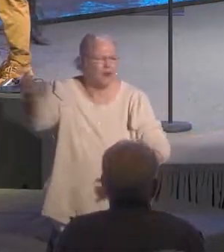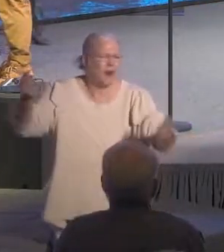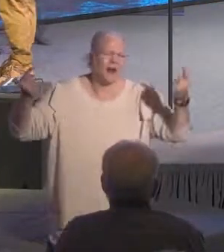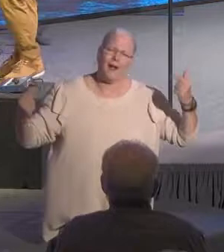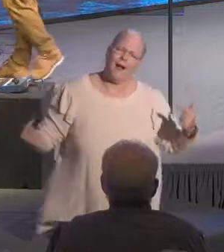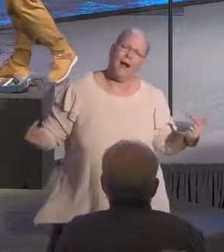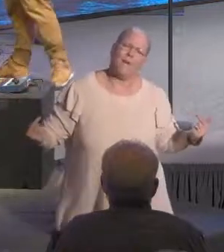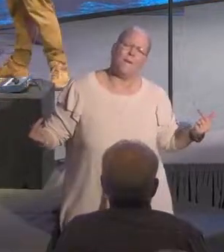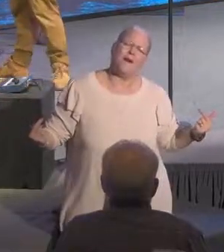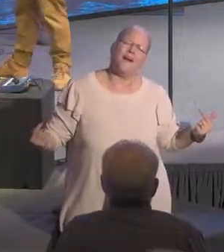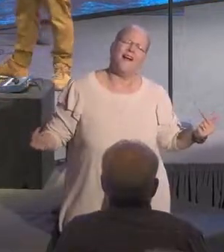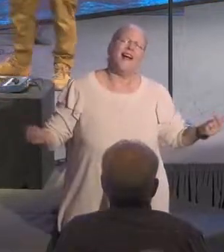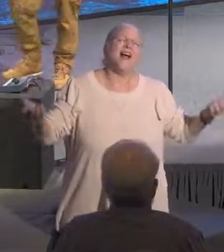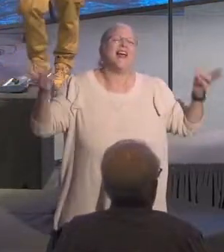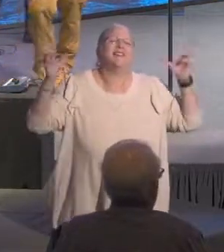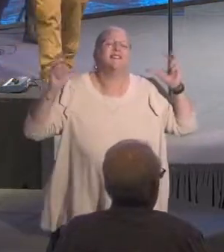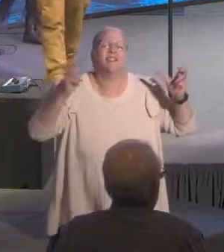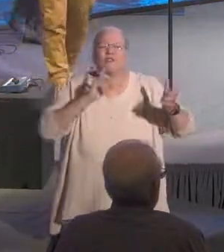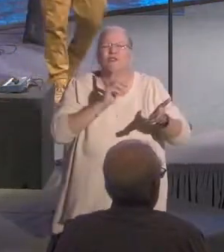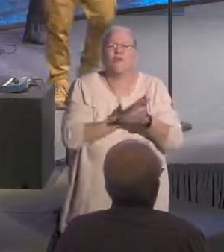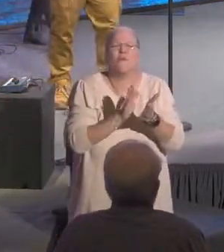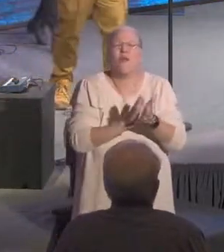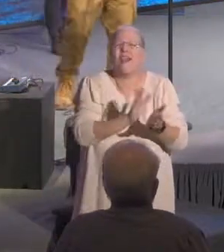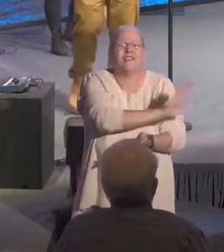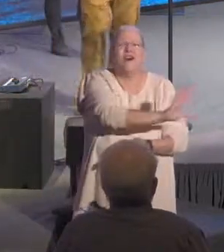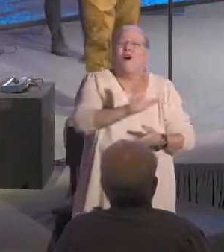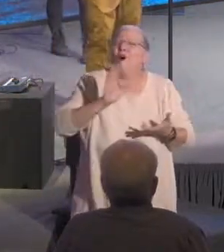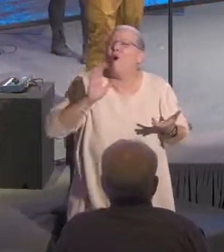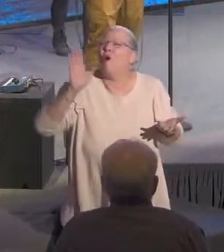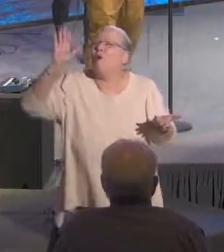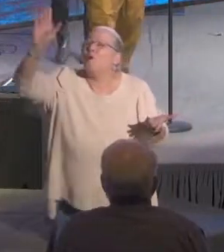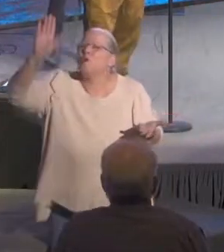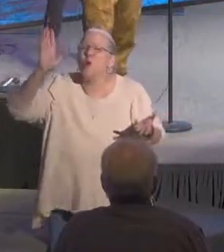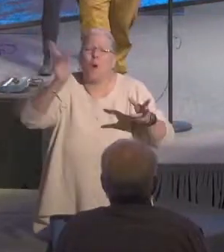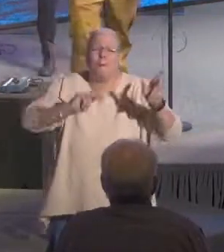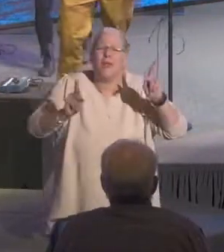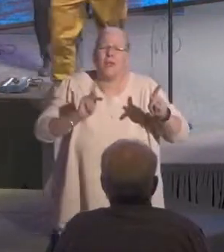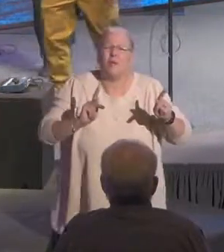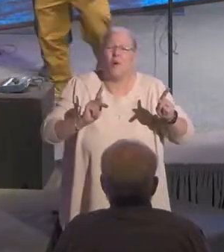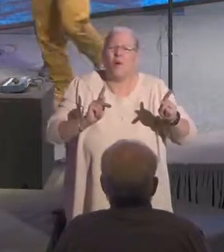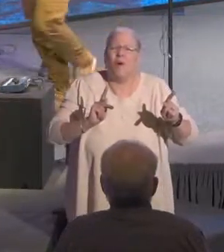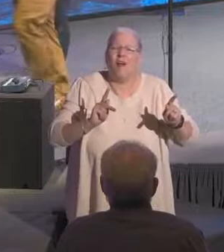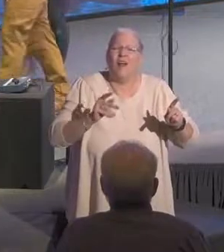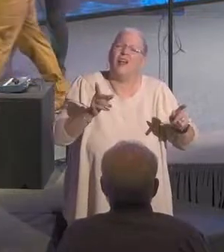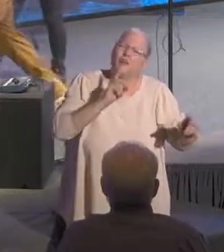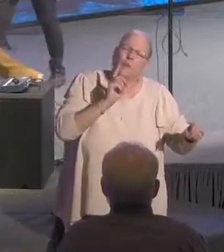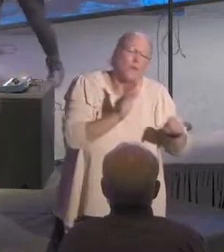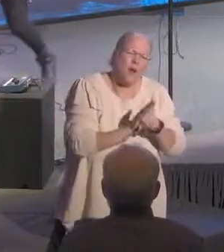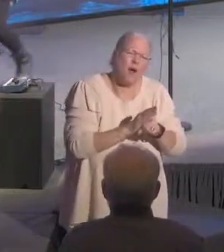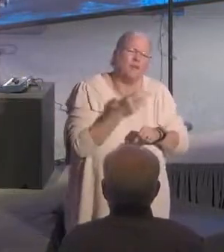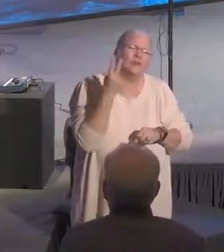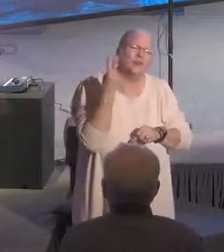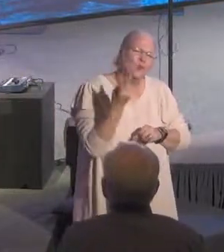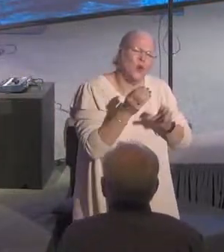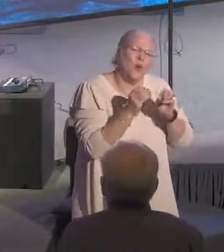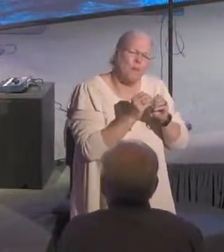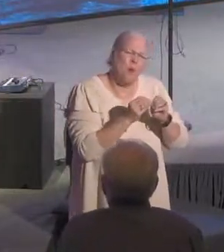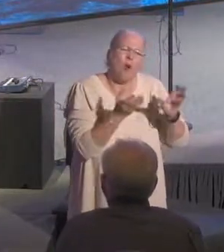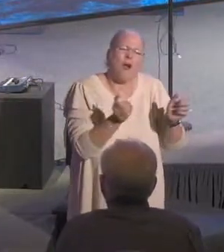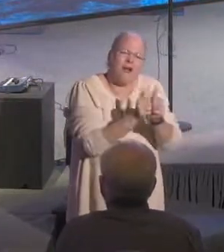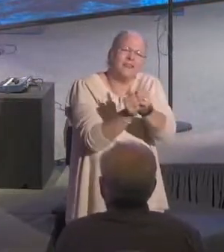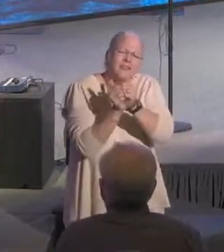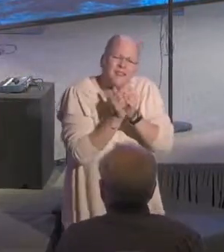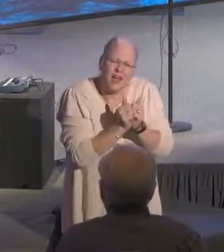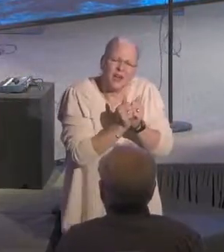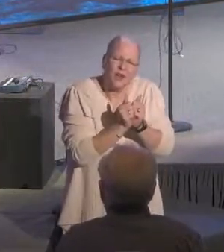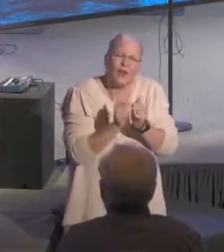Inhabit the praises of your people. Fulfill your promise that if even two of us are gathered together, you're there with us, among us, within us.